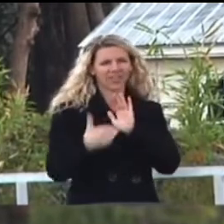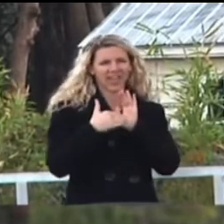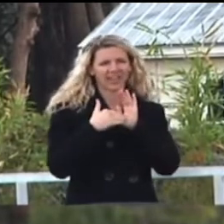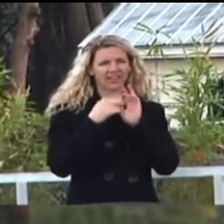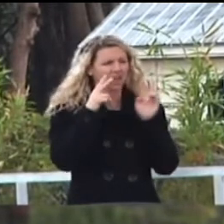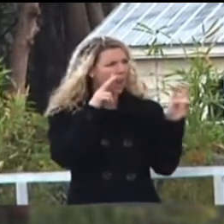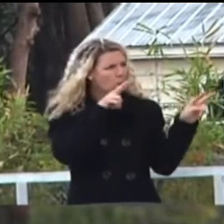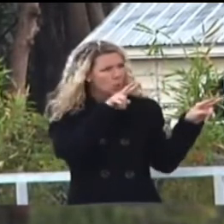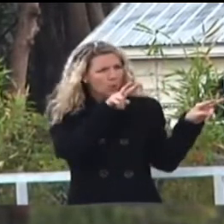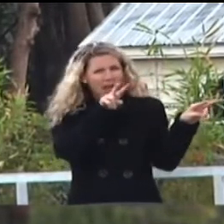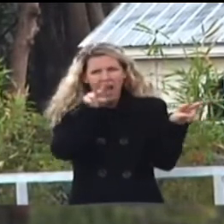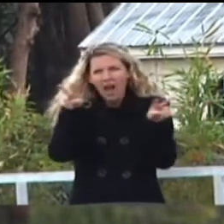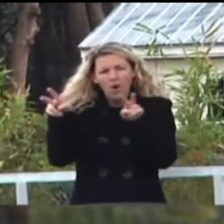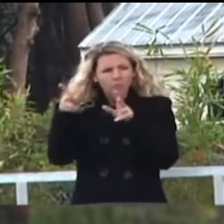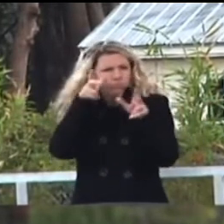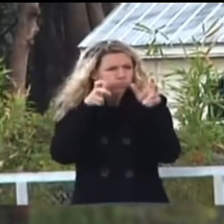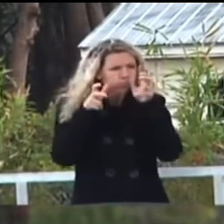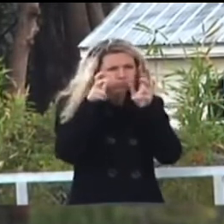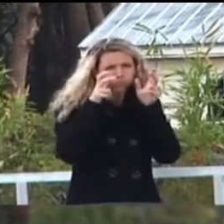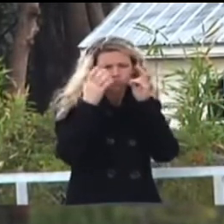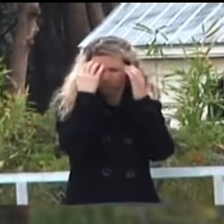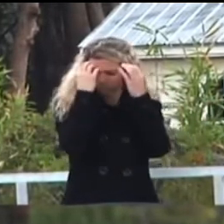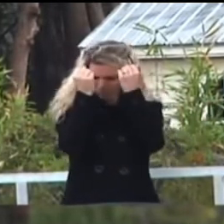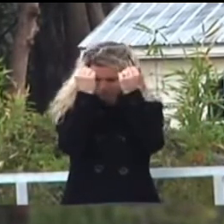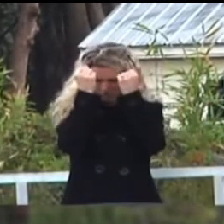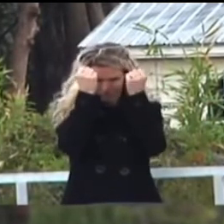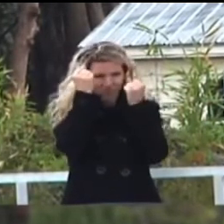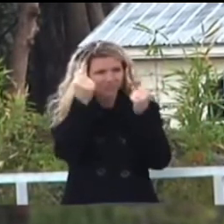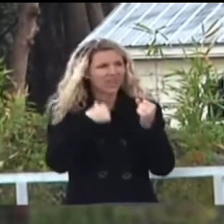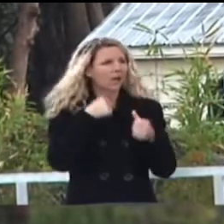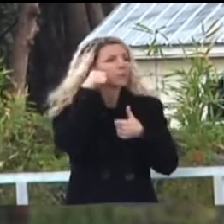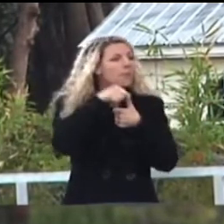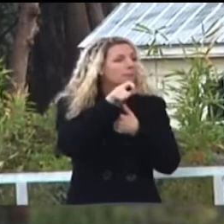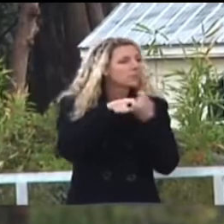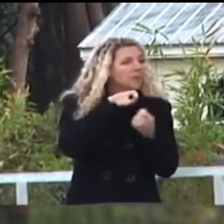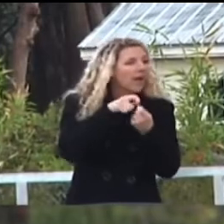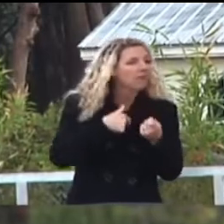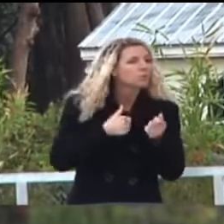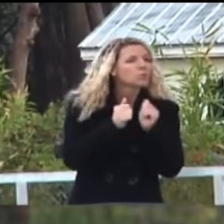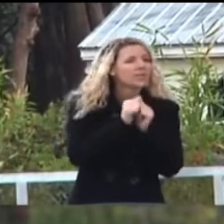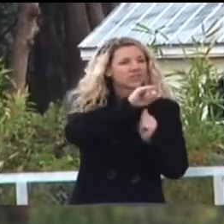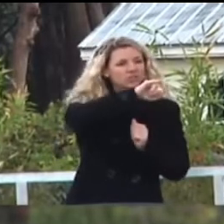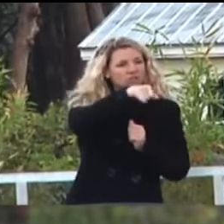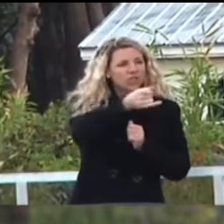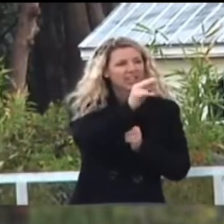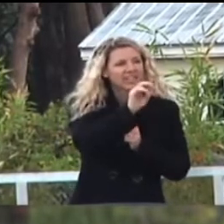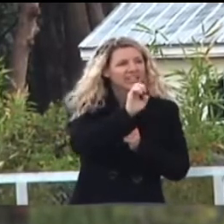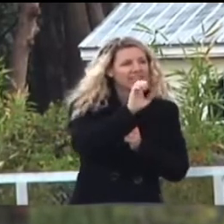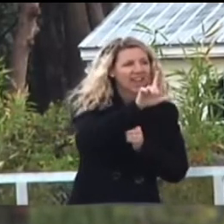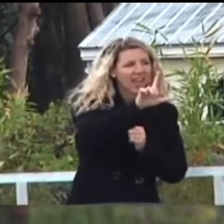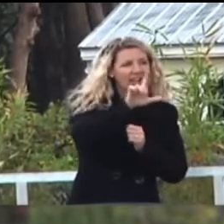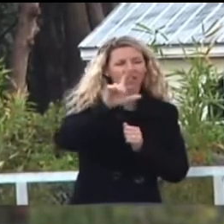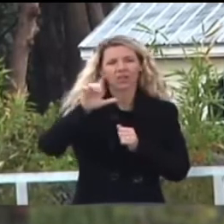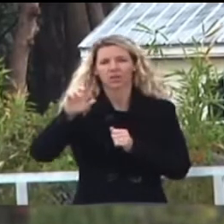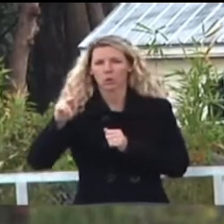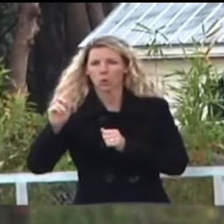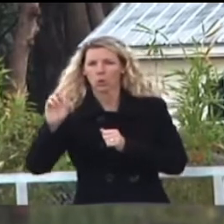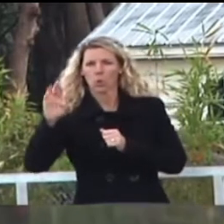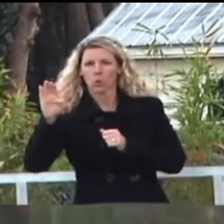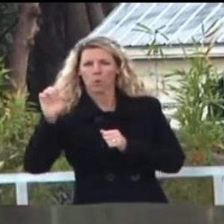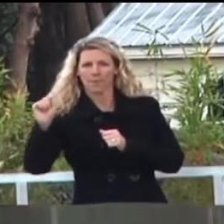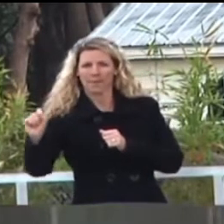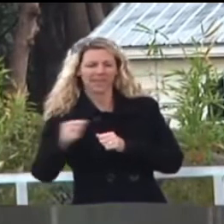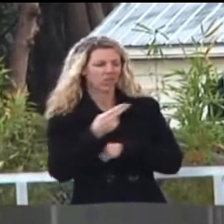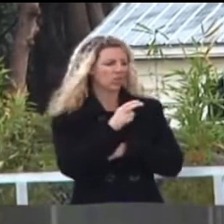I can remember distinctly, I was with J. Nell Corbett, Hubert Bailey, with